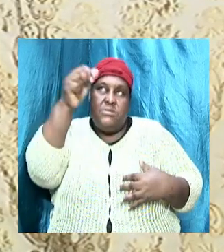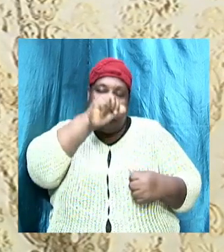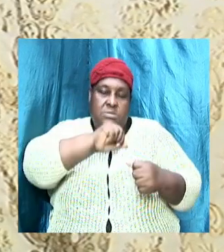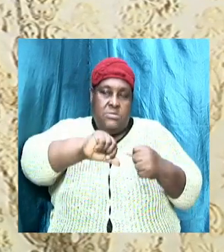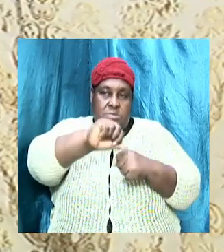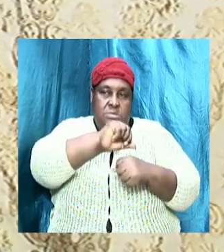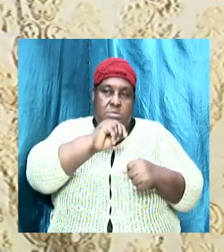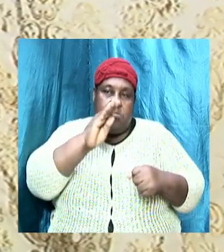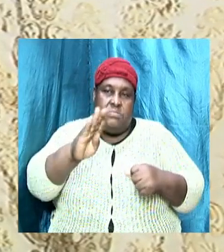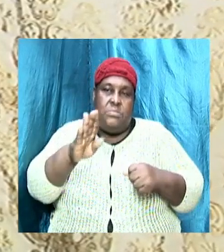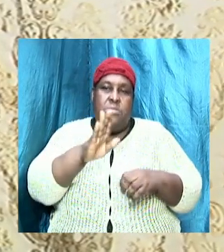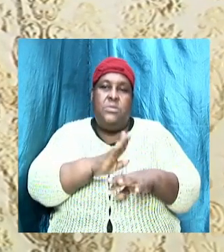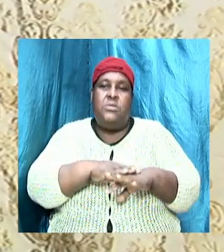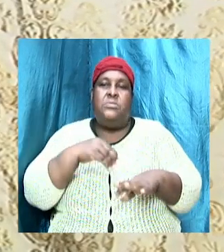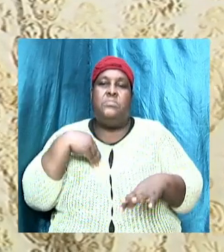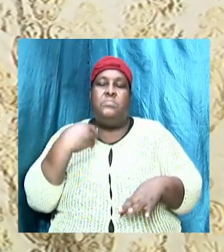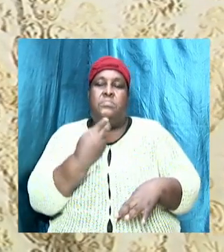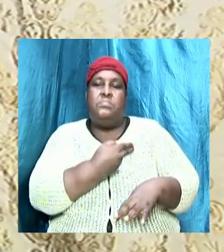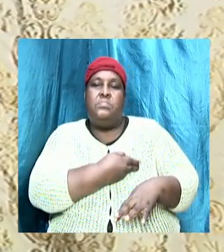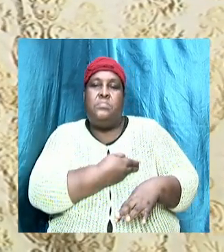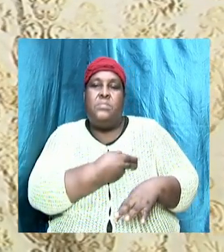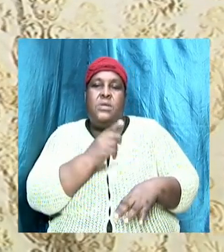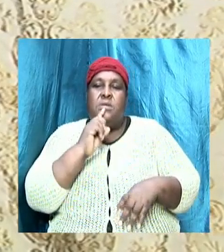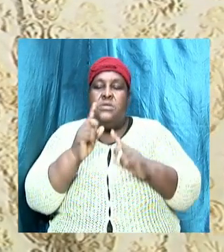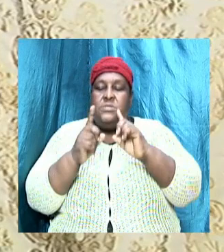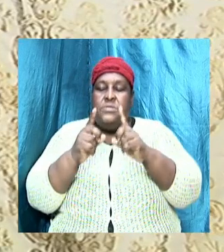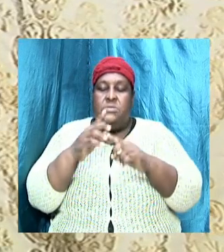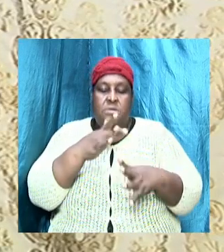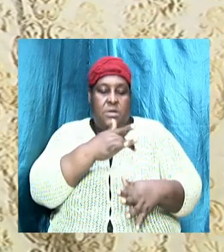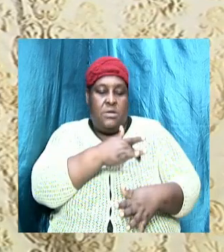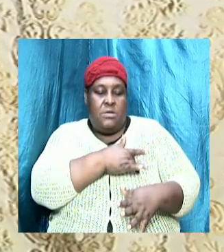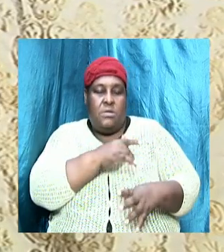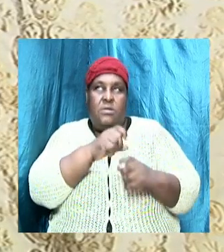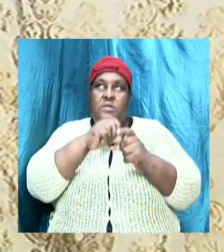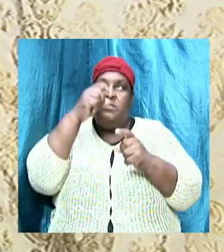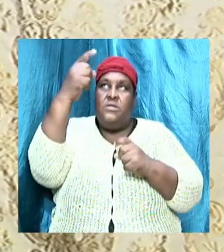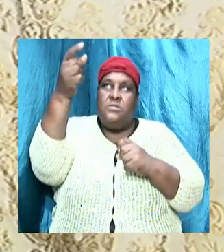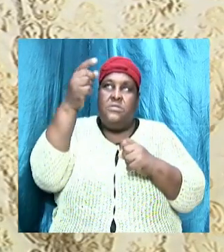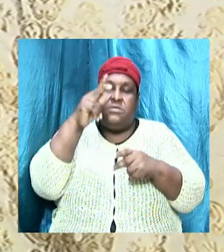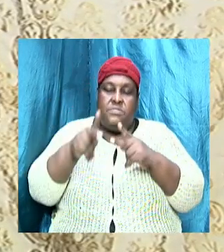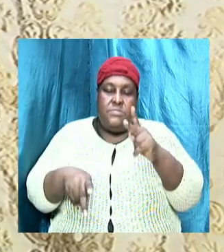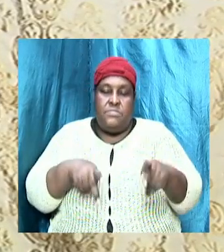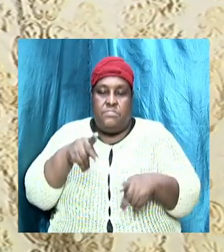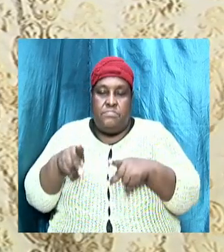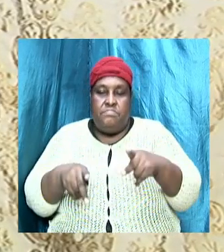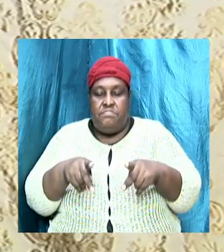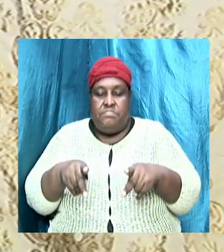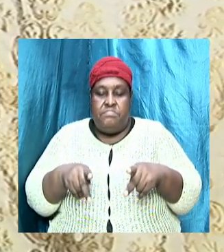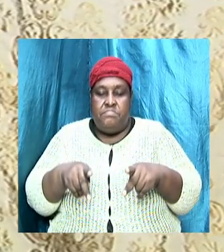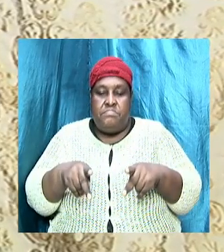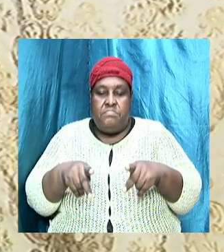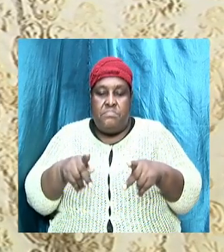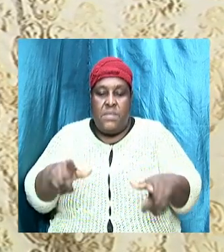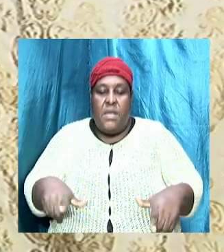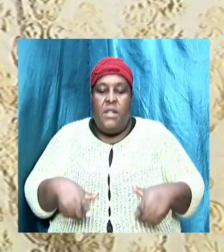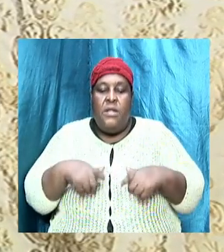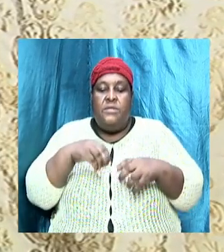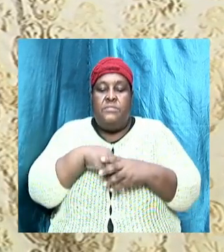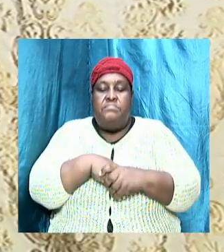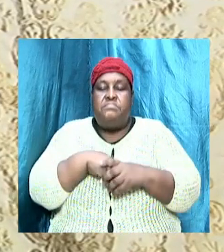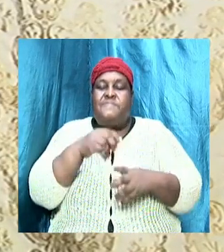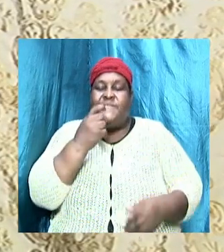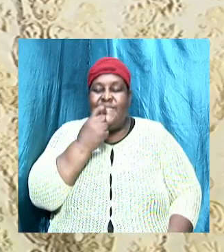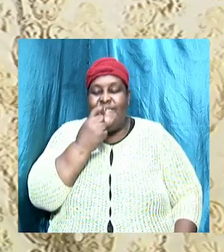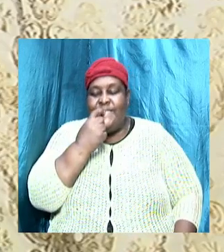just talk to the hearts of His people because we are living in serious times. We